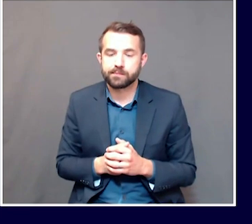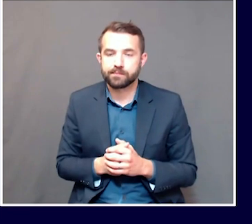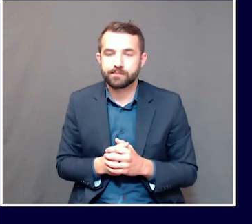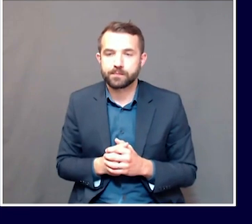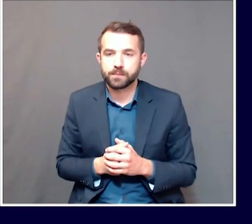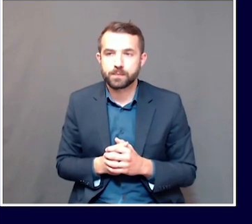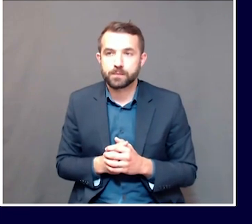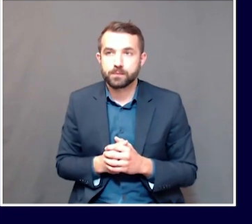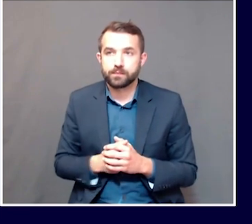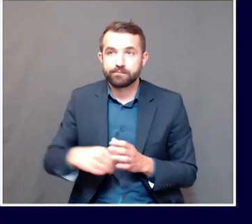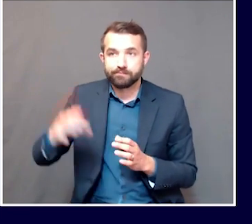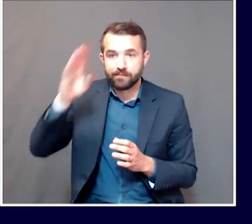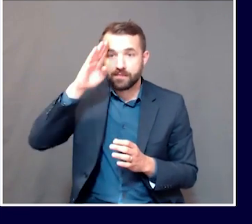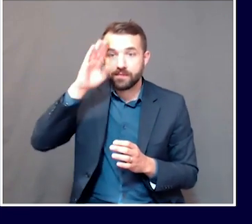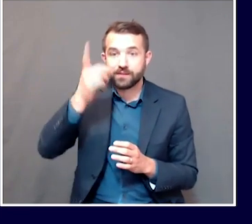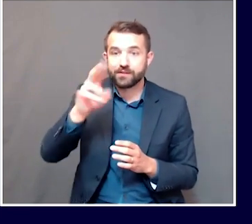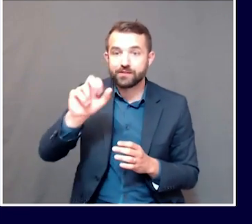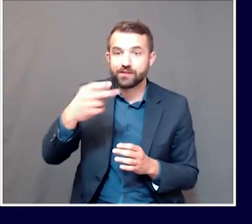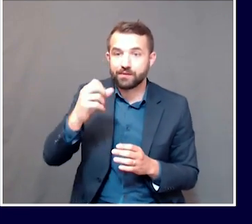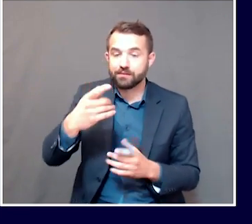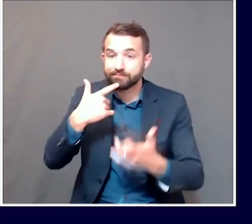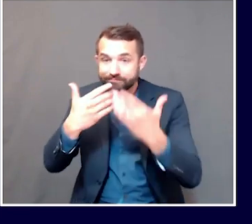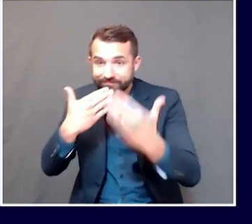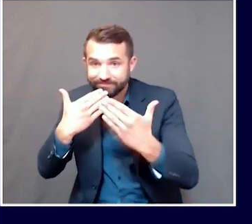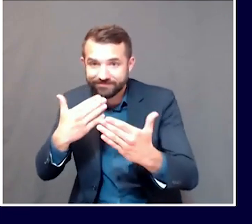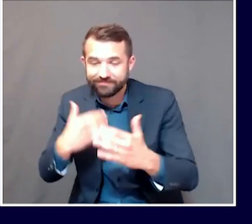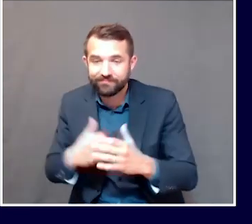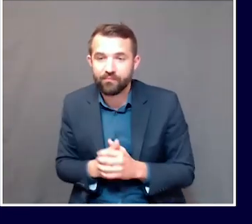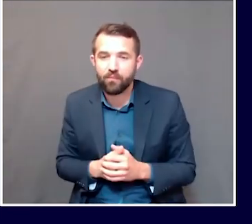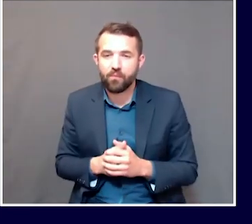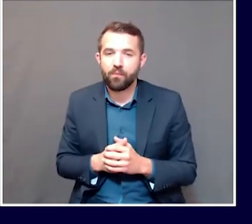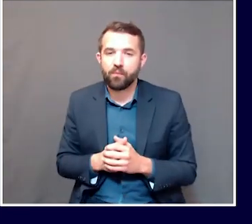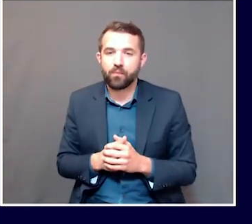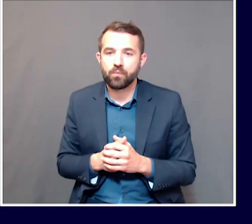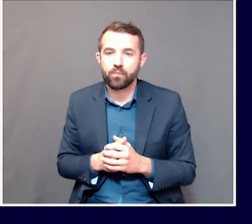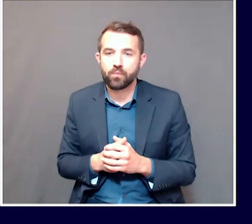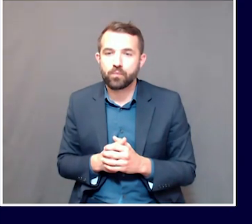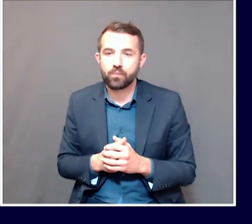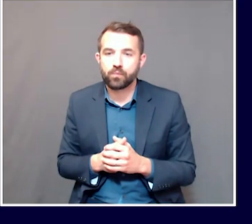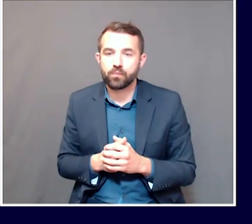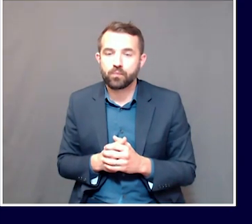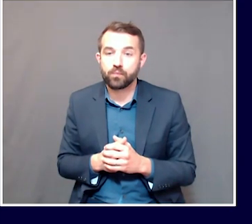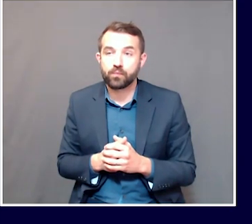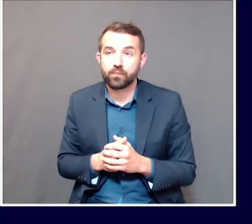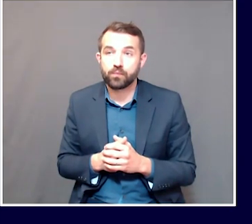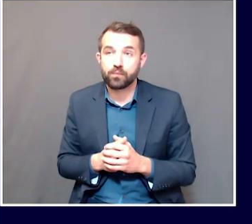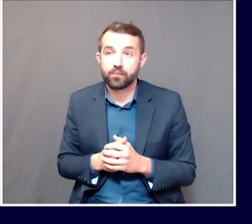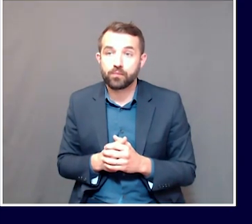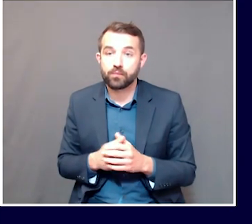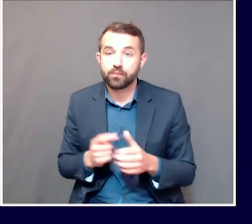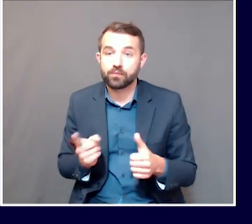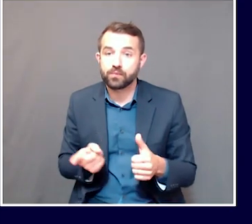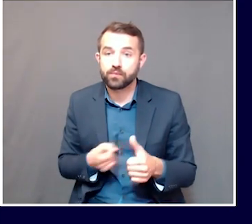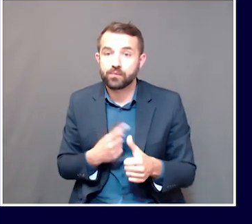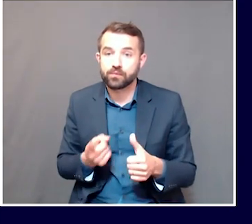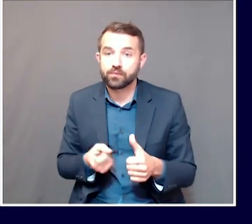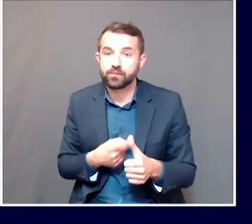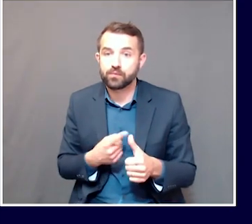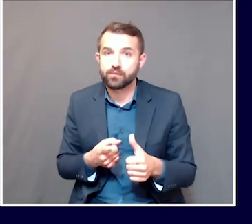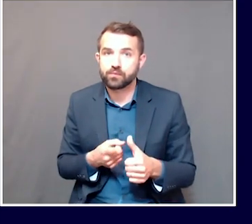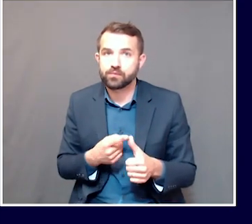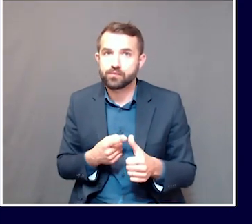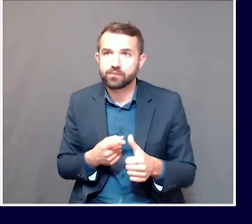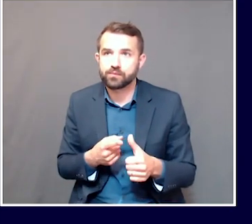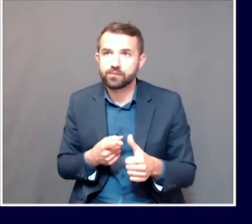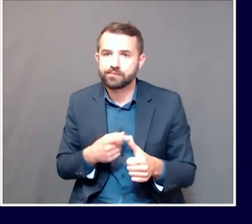Hi, Dr. Shah. Thank you. First, I wanted to touch on whoever can answer this. We've been getting a lot of questions about